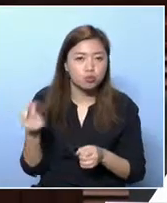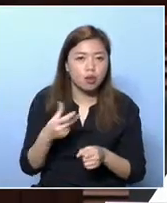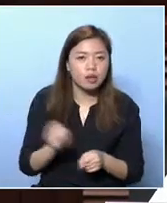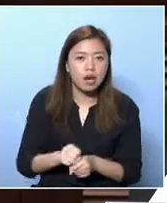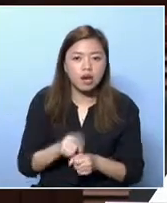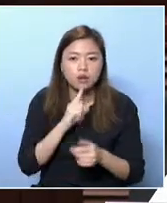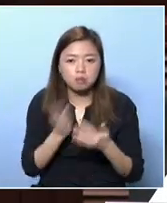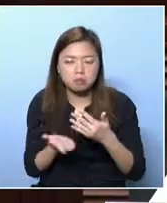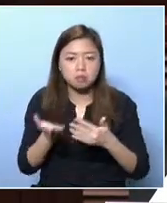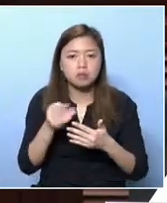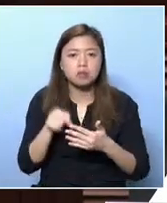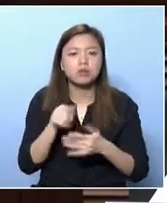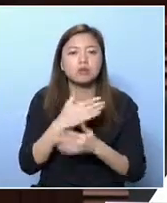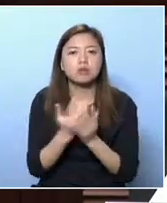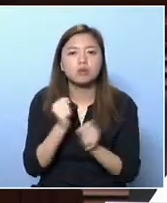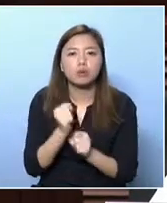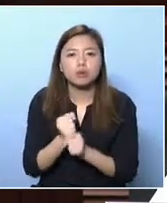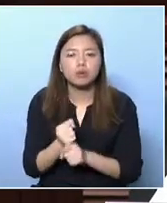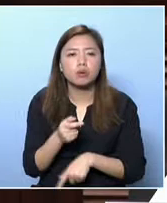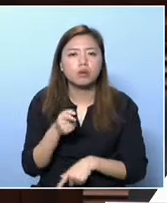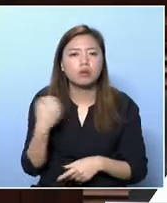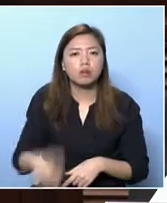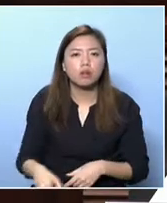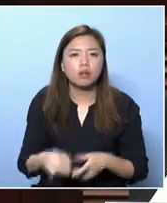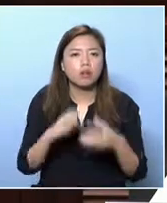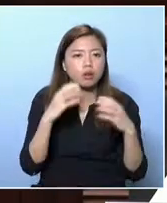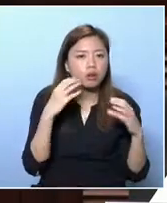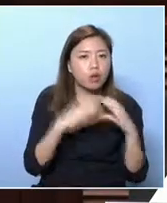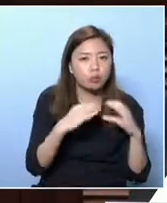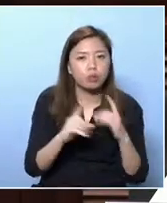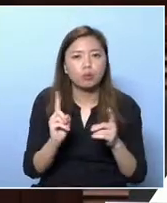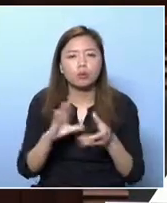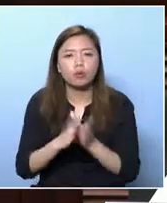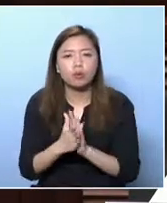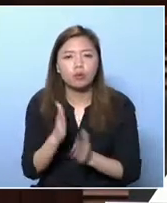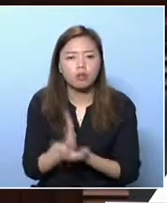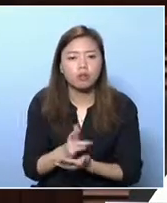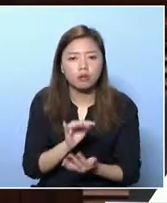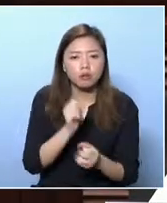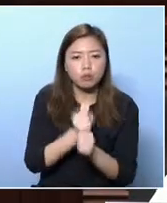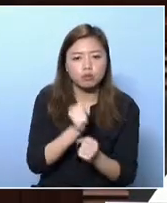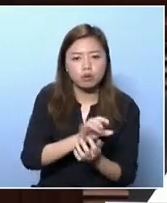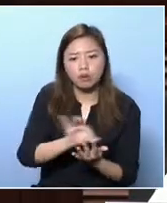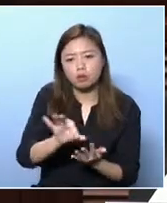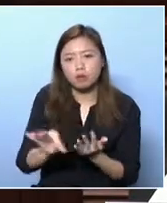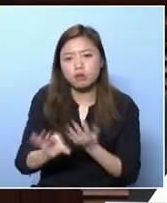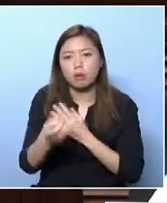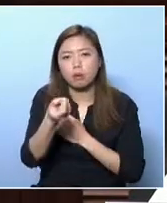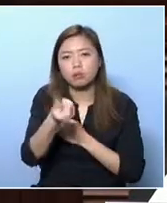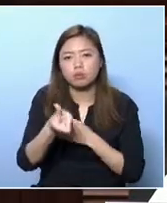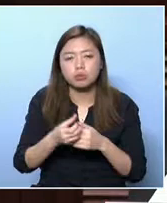alone a job that has a future and a career path. Because of language barriers,